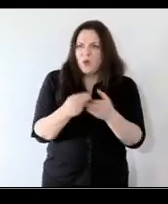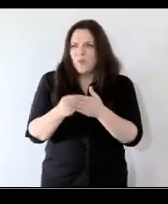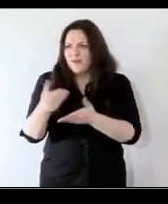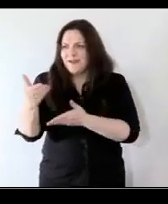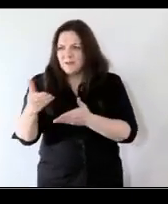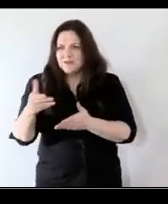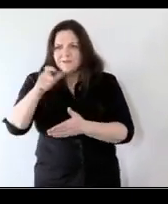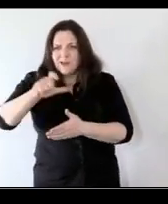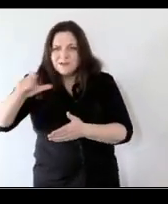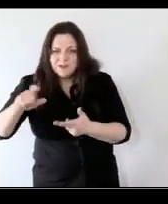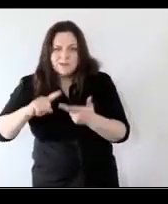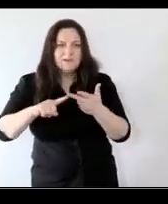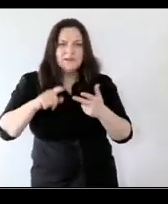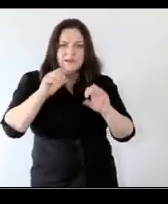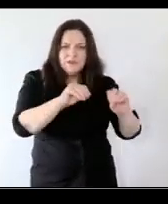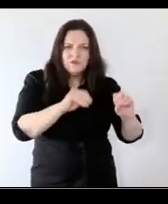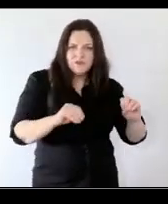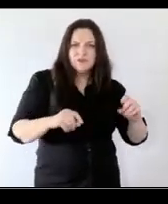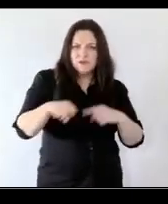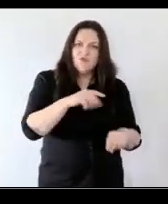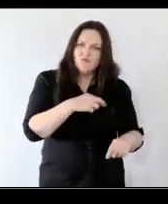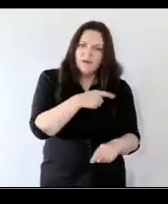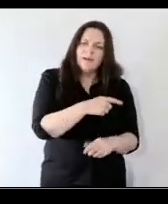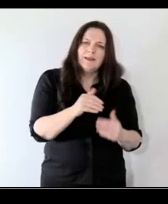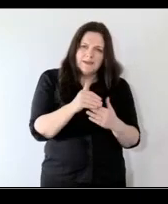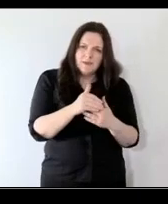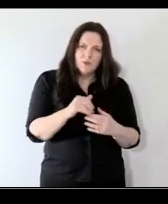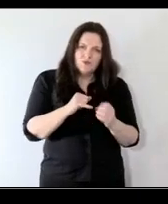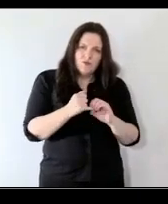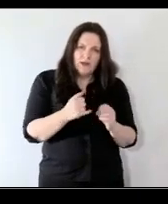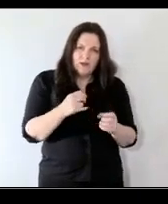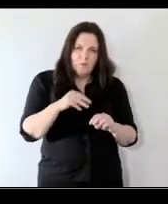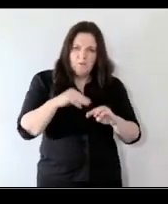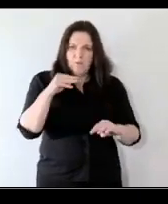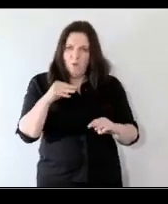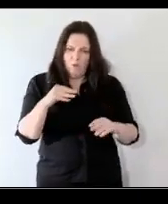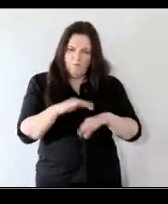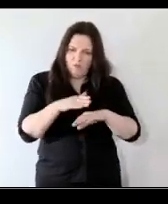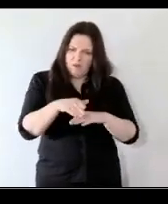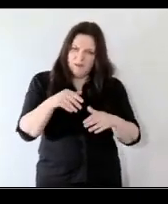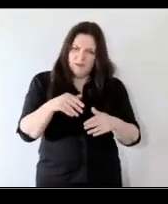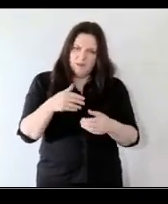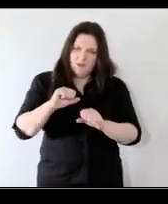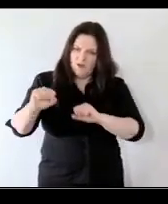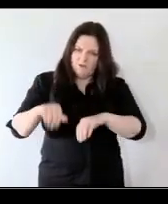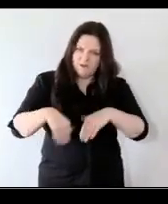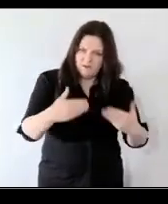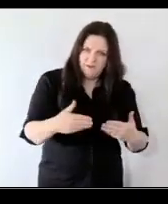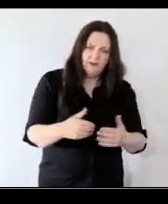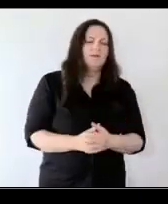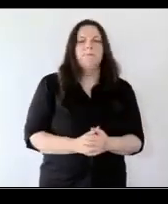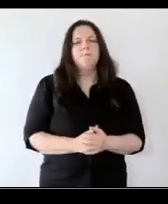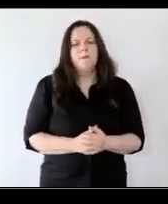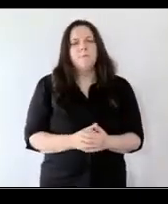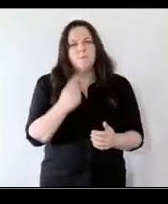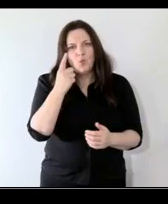some of the work that the area-based childhood program is involved in in terms of kind of service delivery at an area-based level and